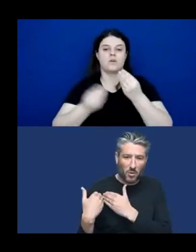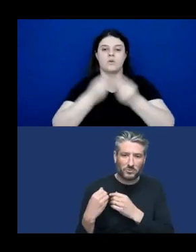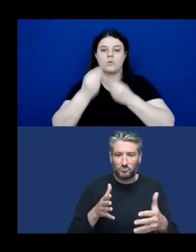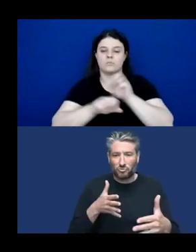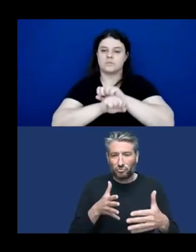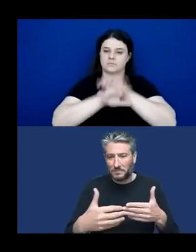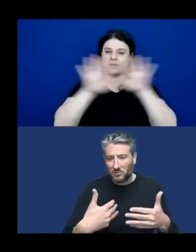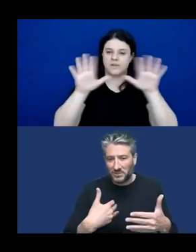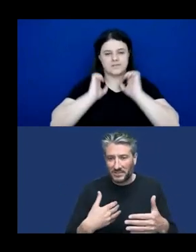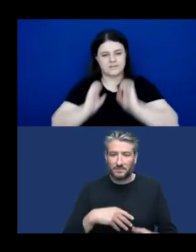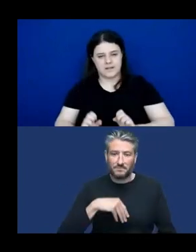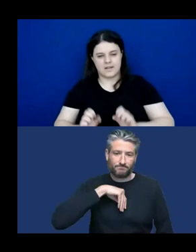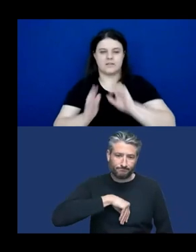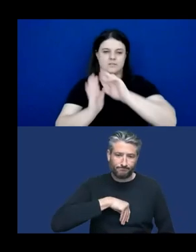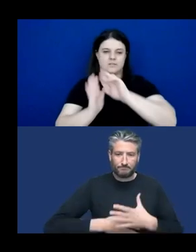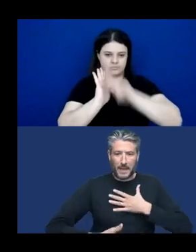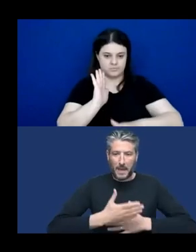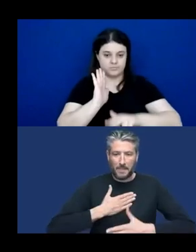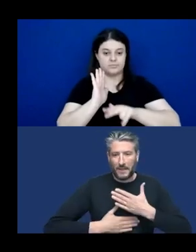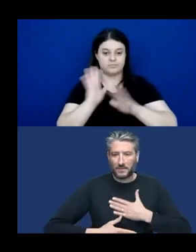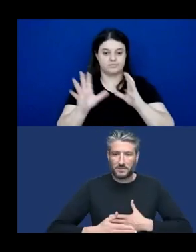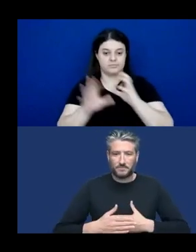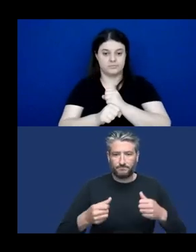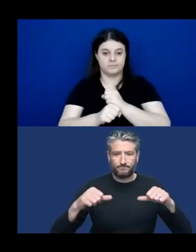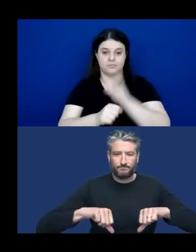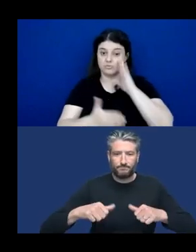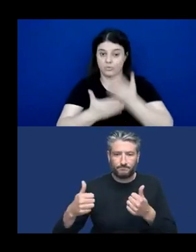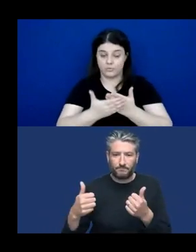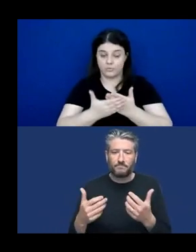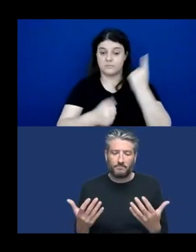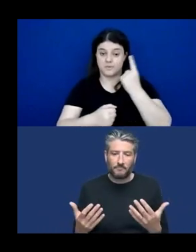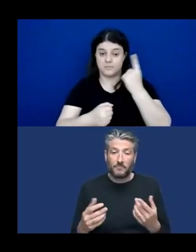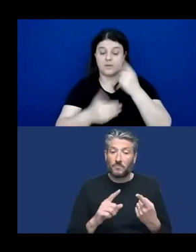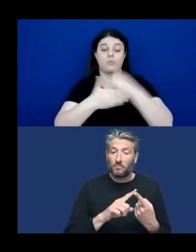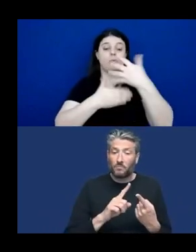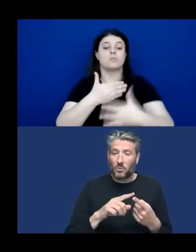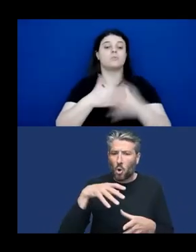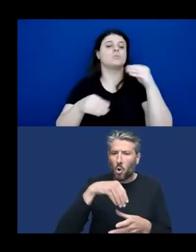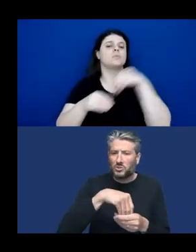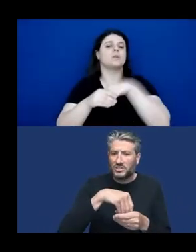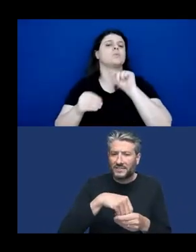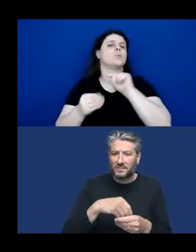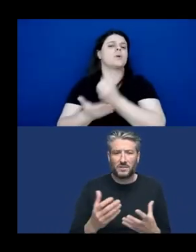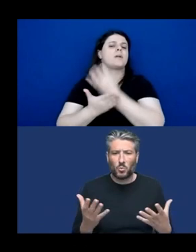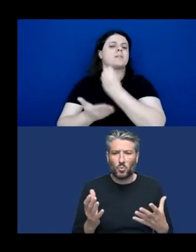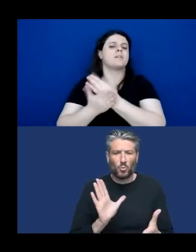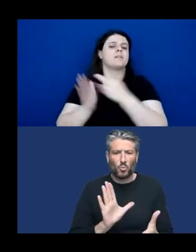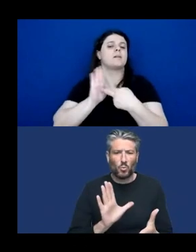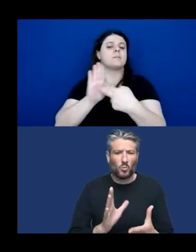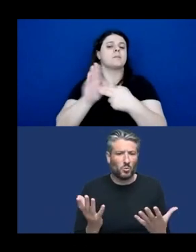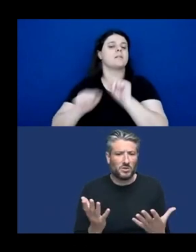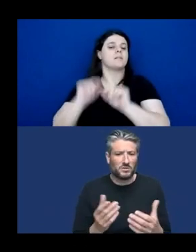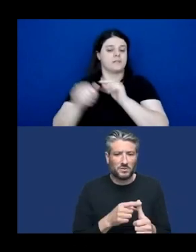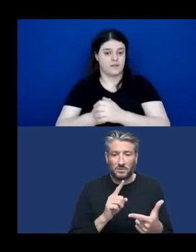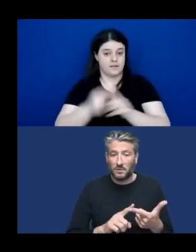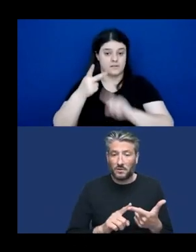ethics, or fate. First, content. What is in the data set and who is represented? Second, model